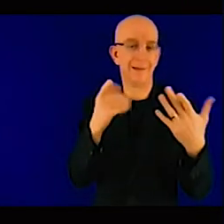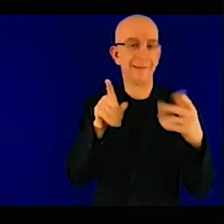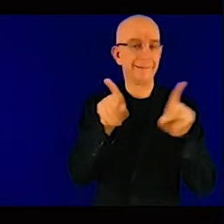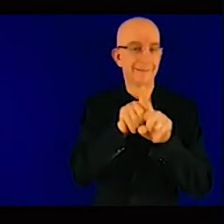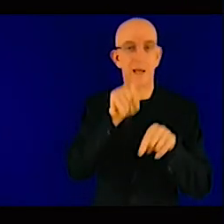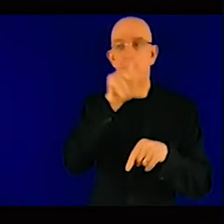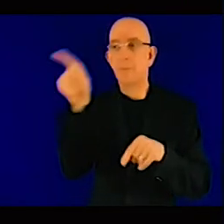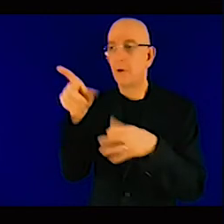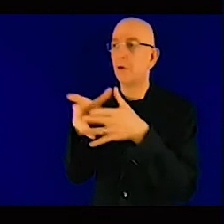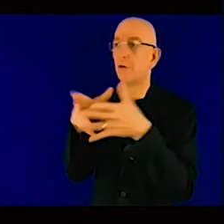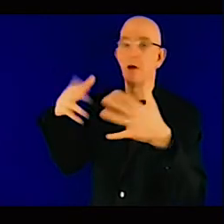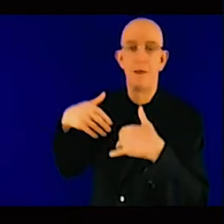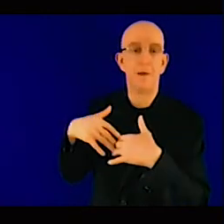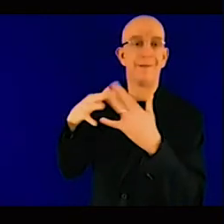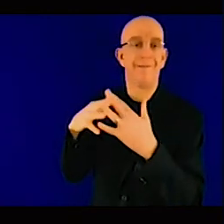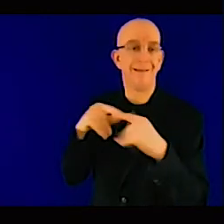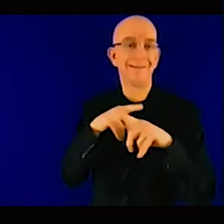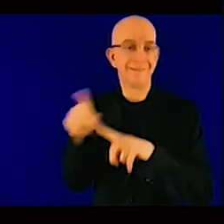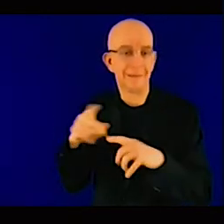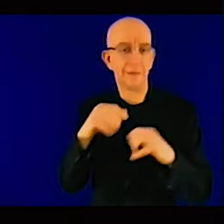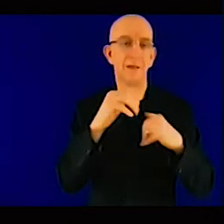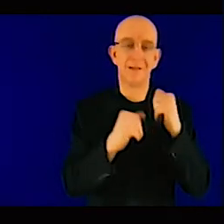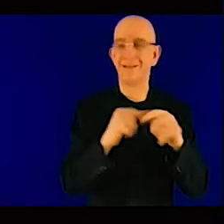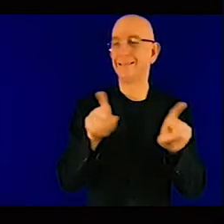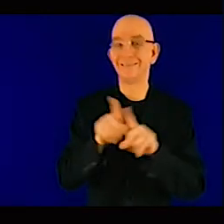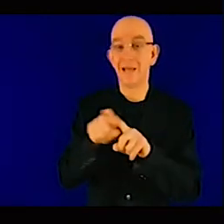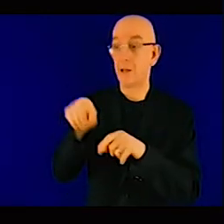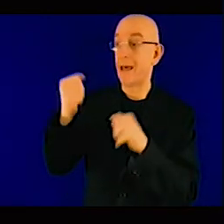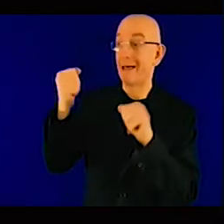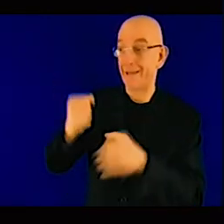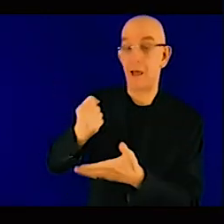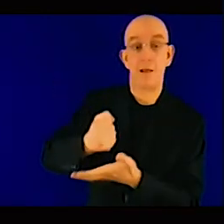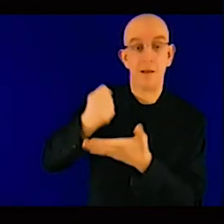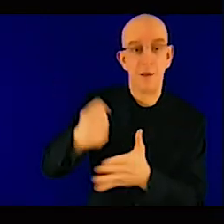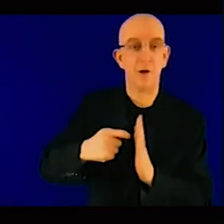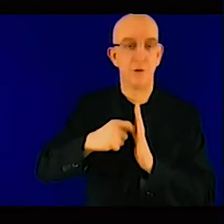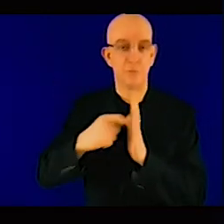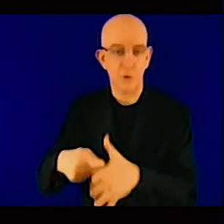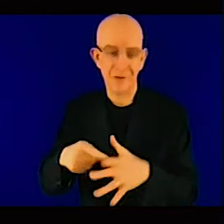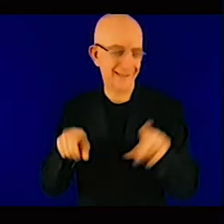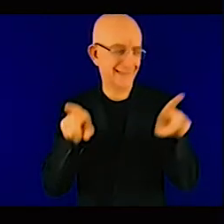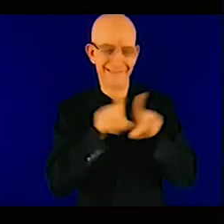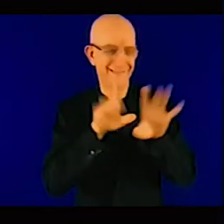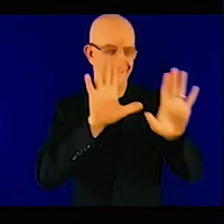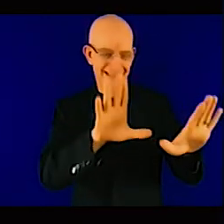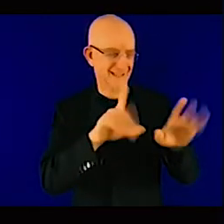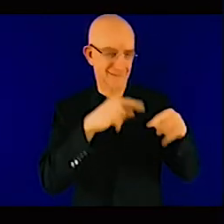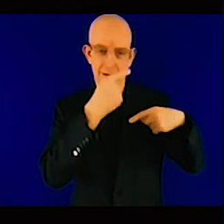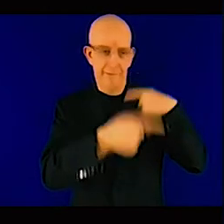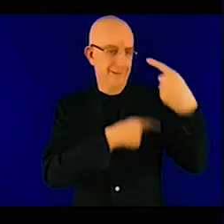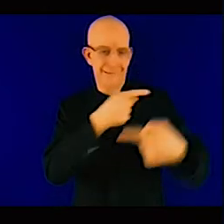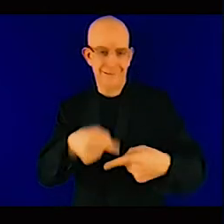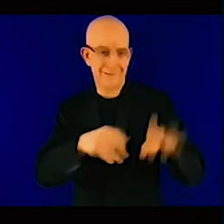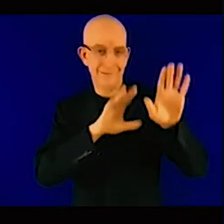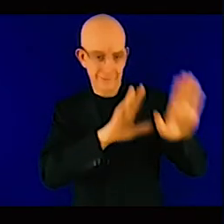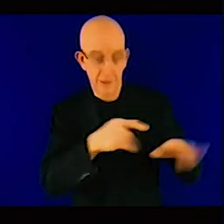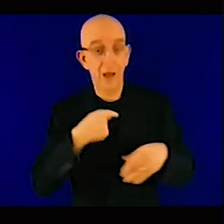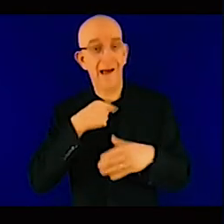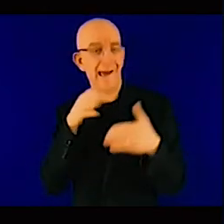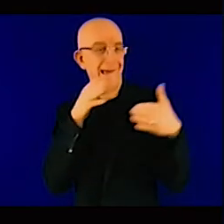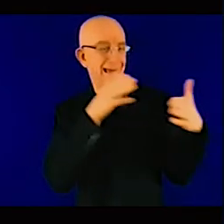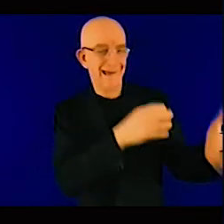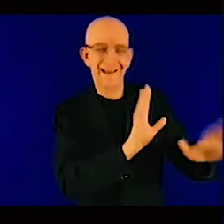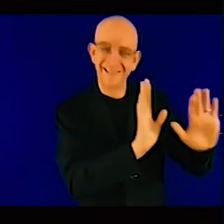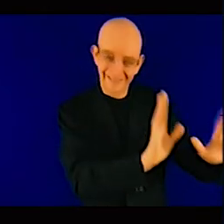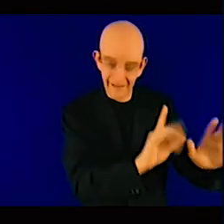from a public sector perspective there's also the sustainability of policy you know we live